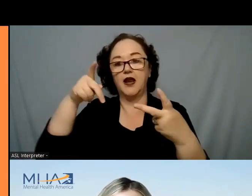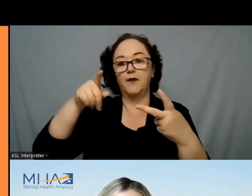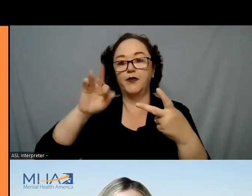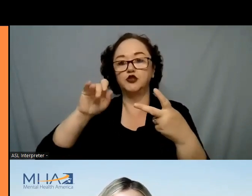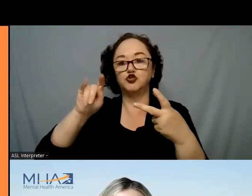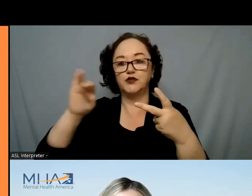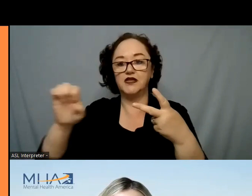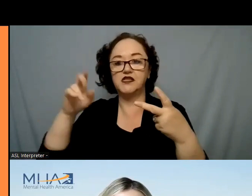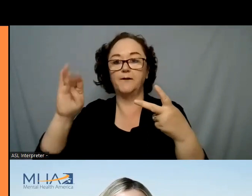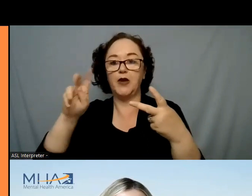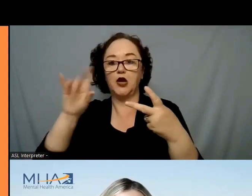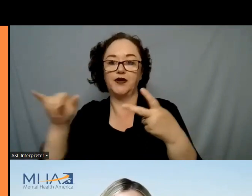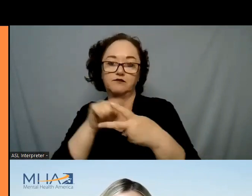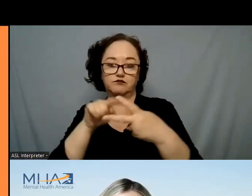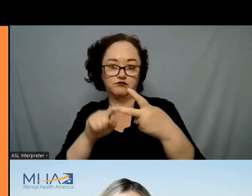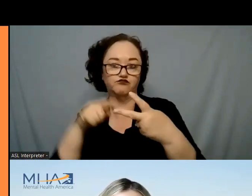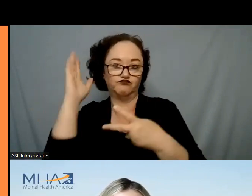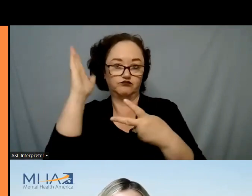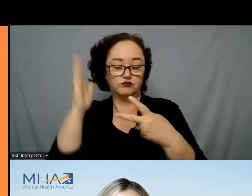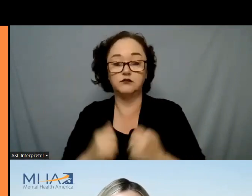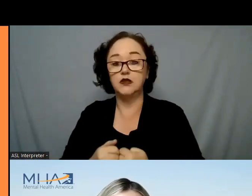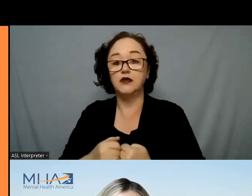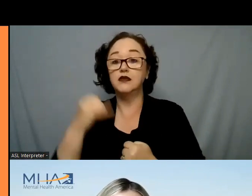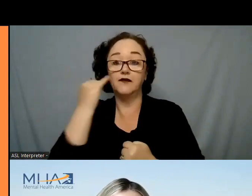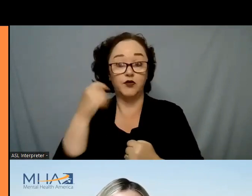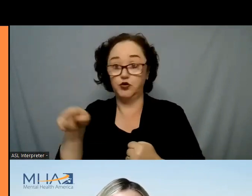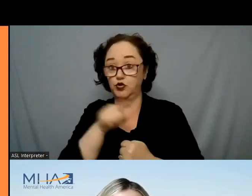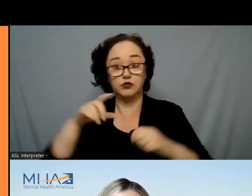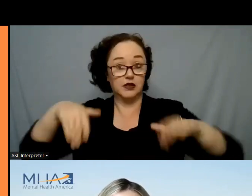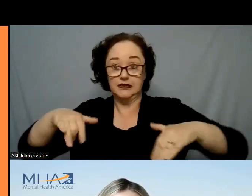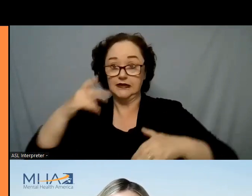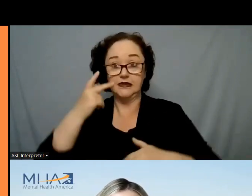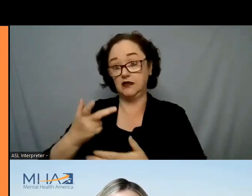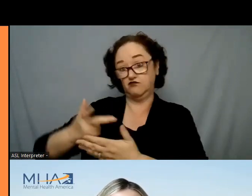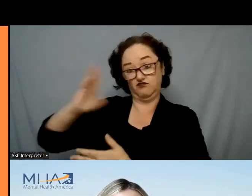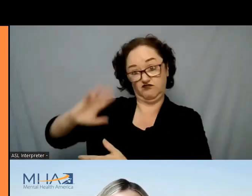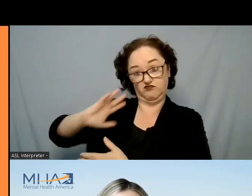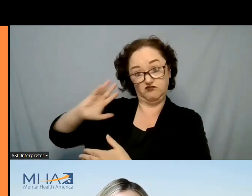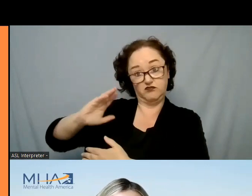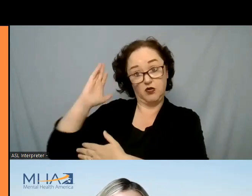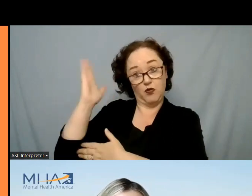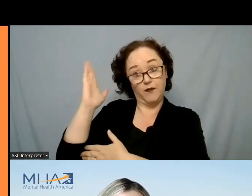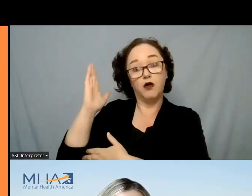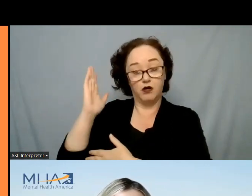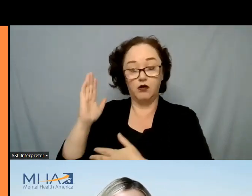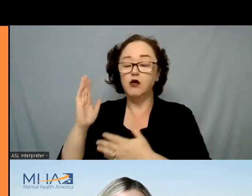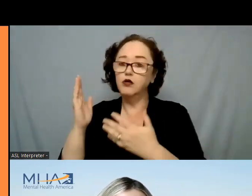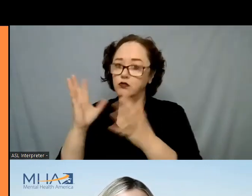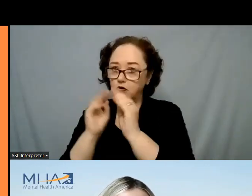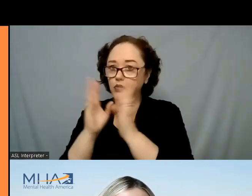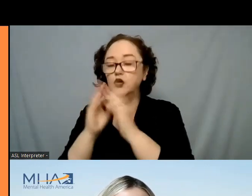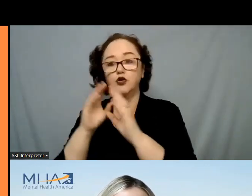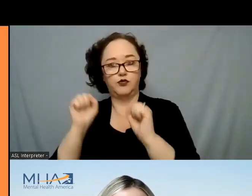by SAMHSA. And so, if you haven't seen our previous webinars, we encourage you to go back and watch those as well.